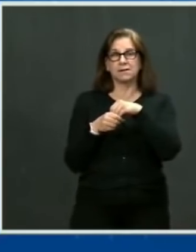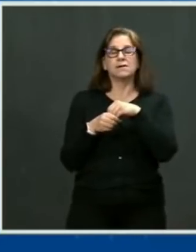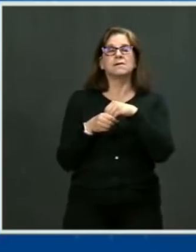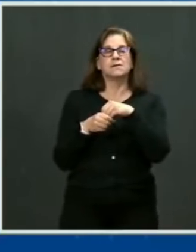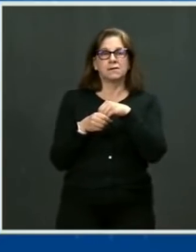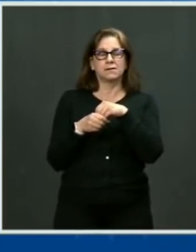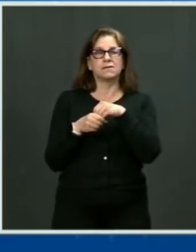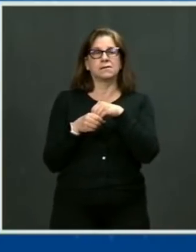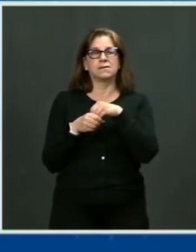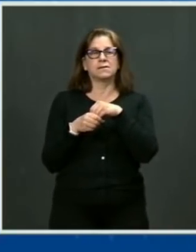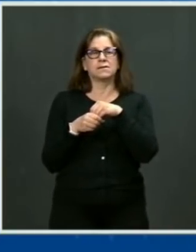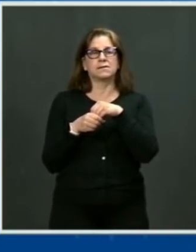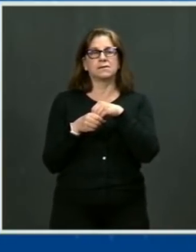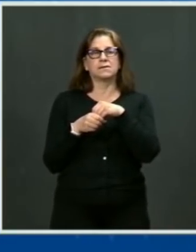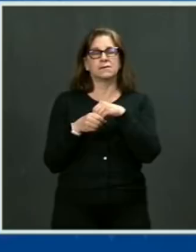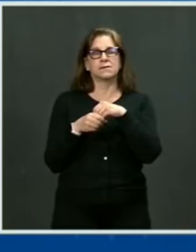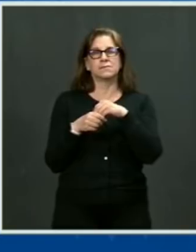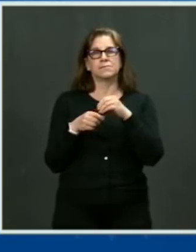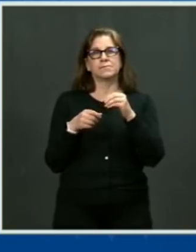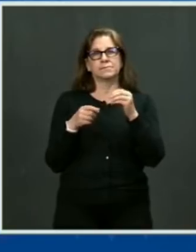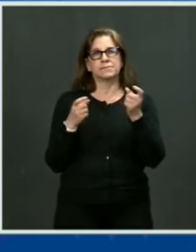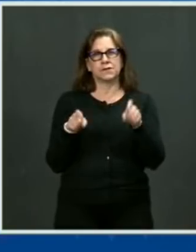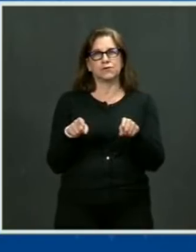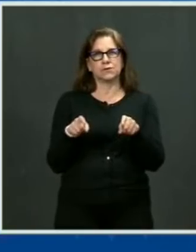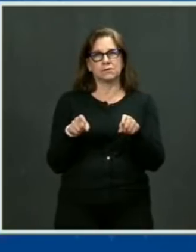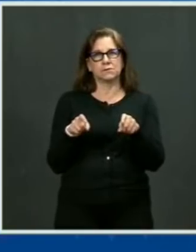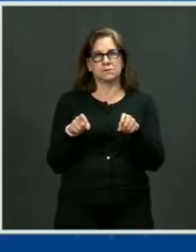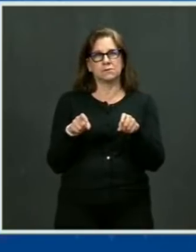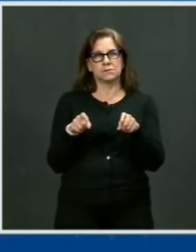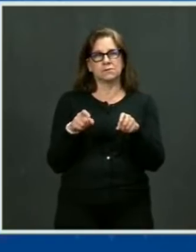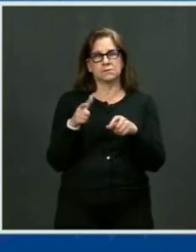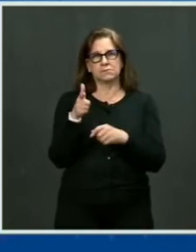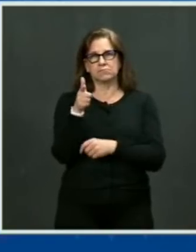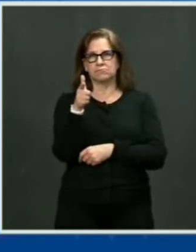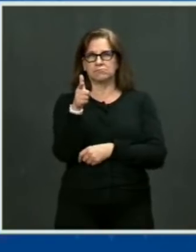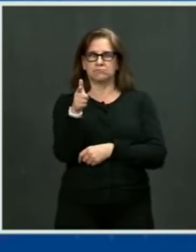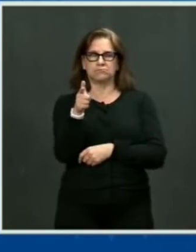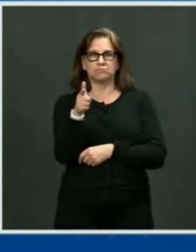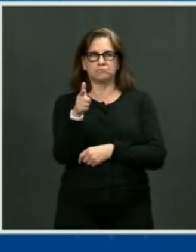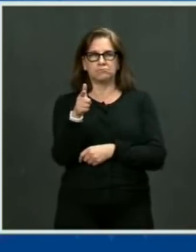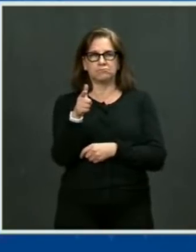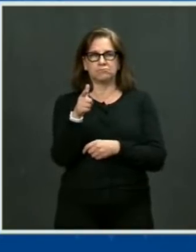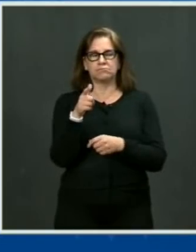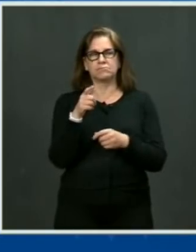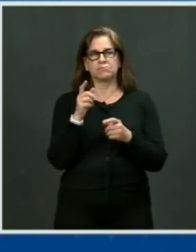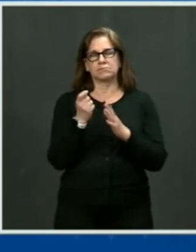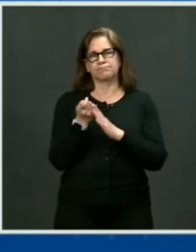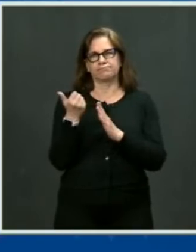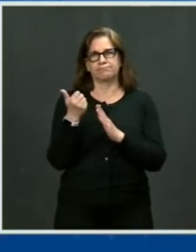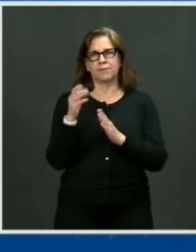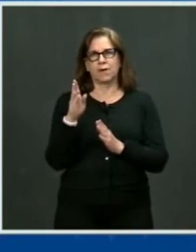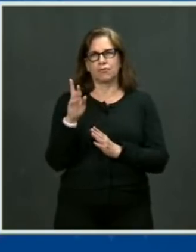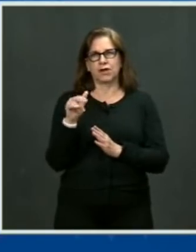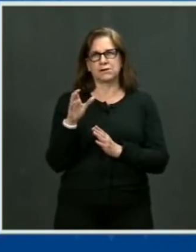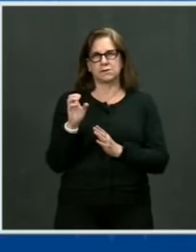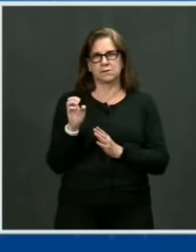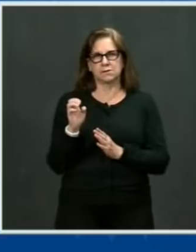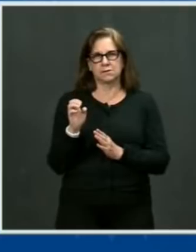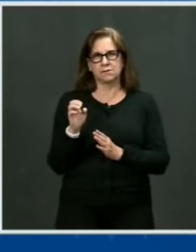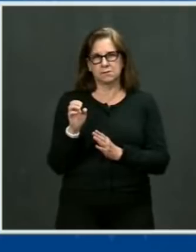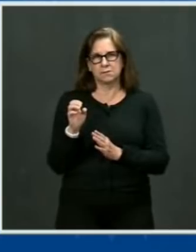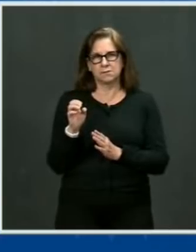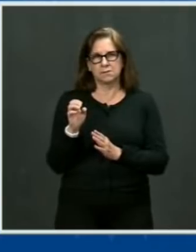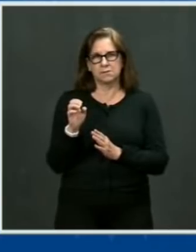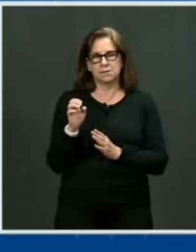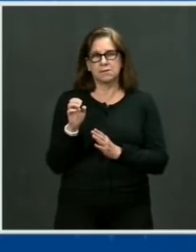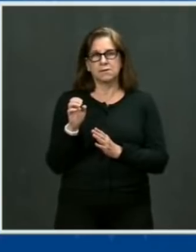effectively turning it into a short-barreled rifle. That's what the alleged shooter in Boulder appears to have done. I want